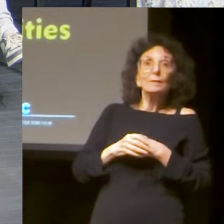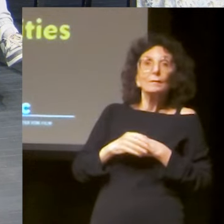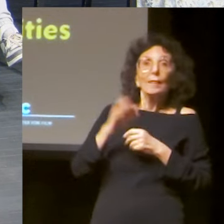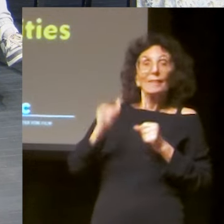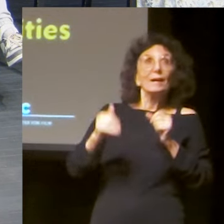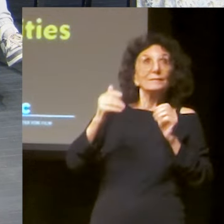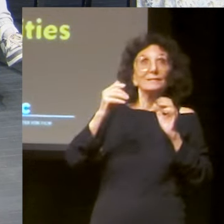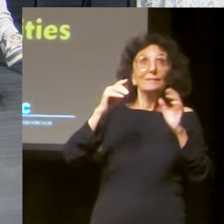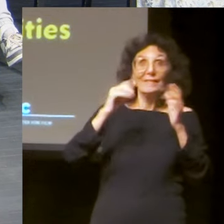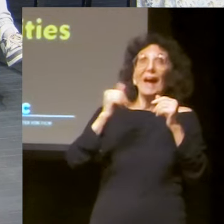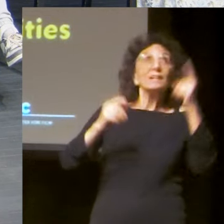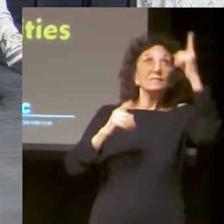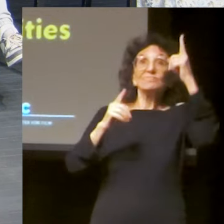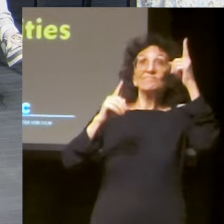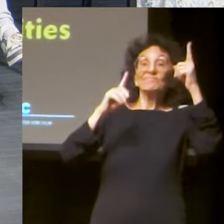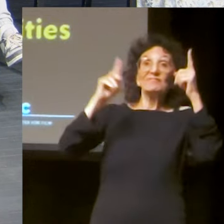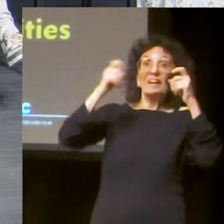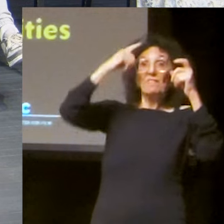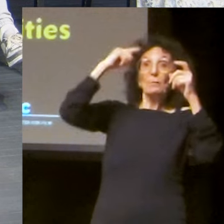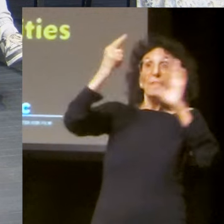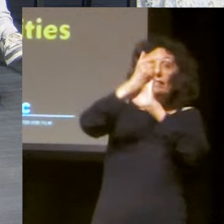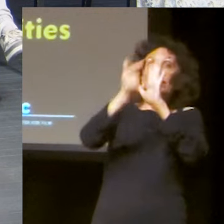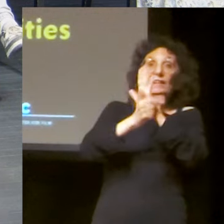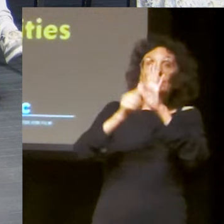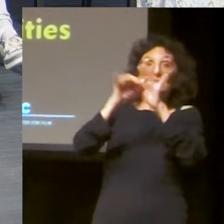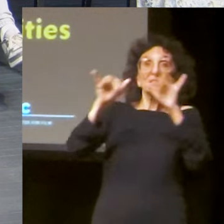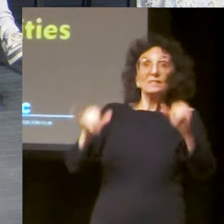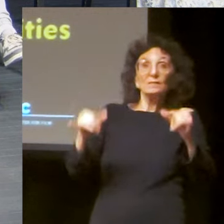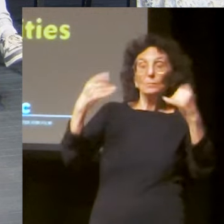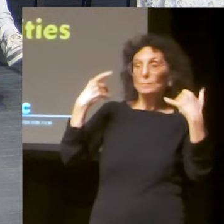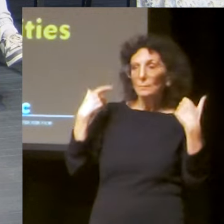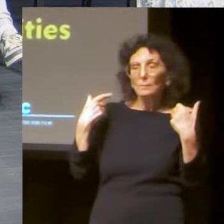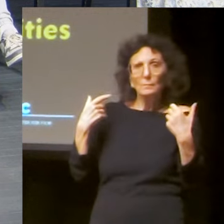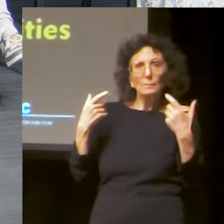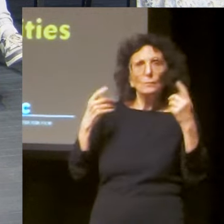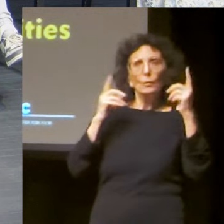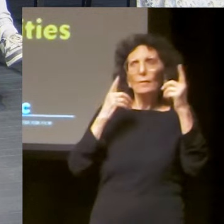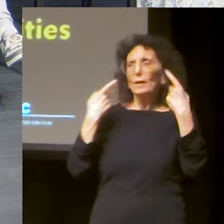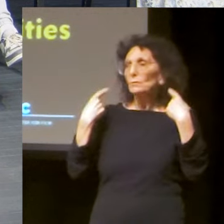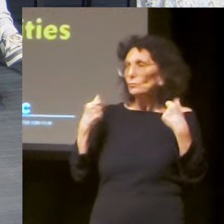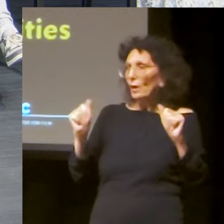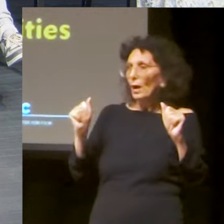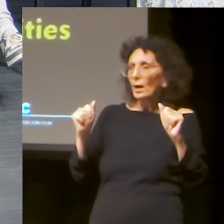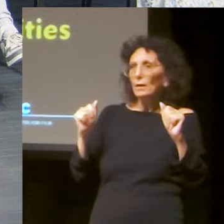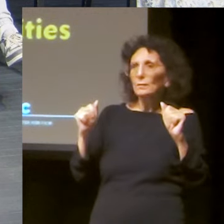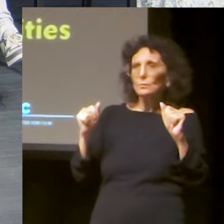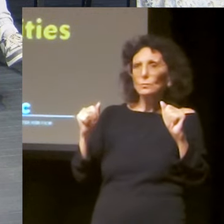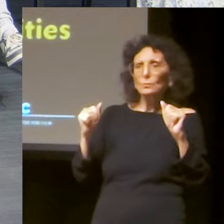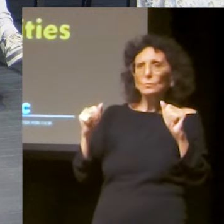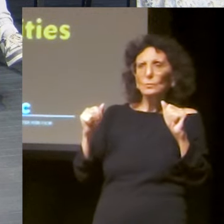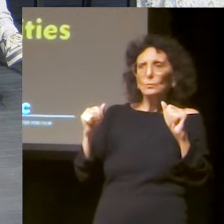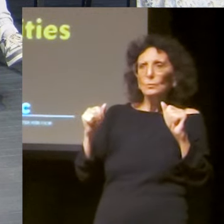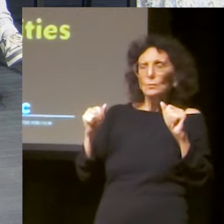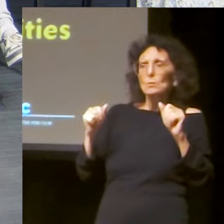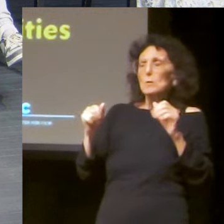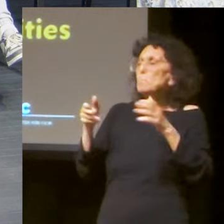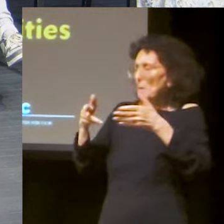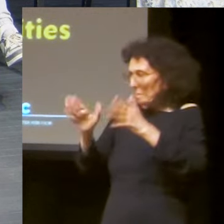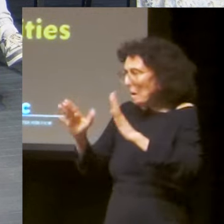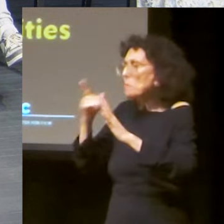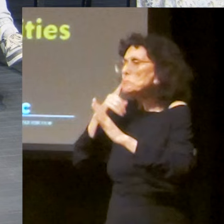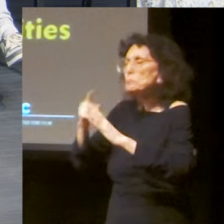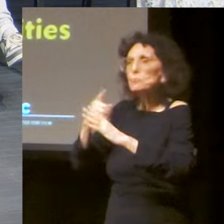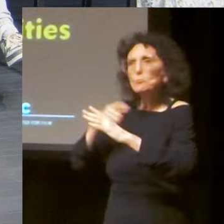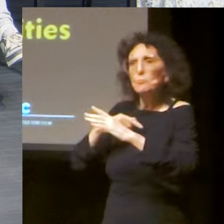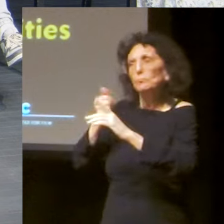questions of guardianship as well, which is, um, you know, the, the sort of the legal systems attempt